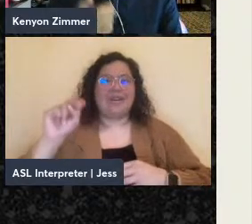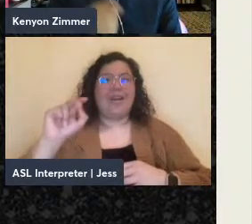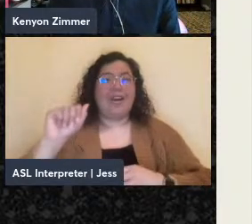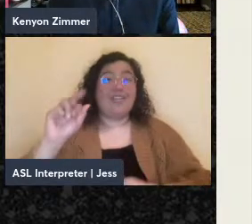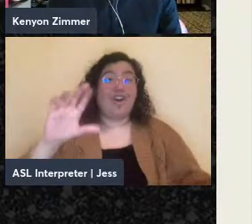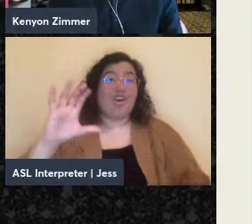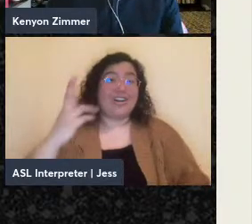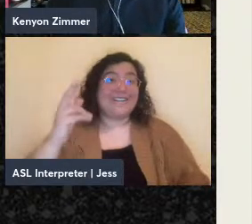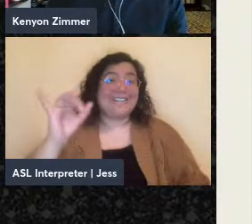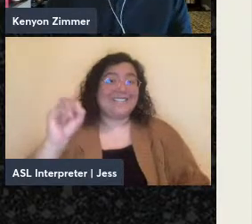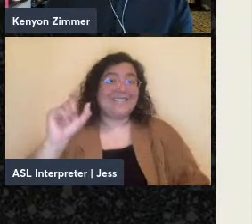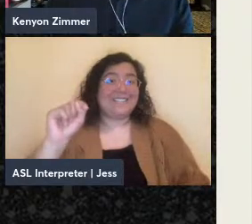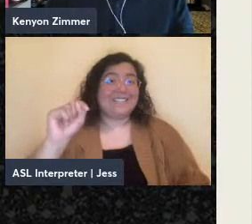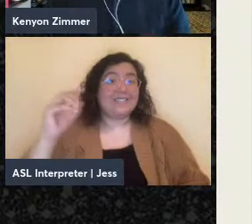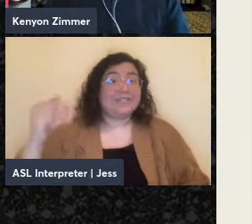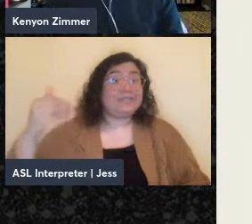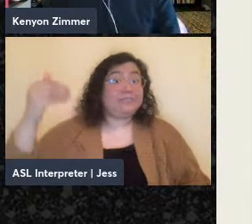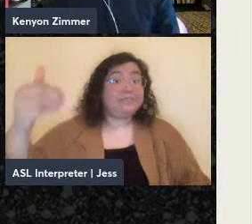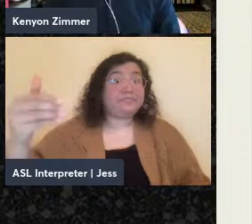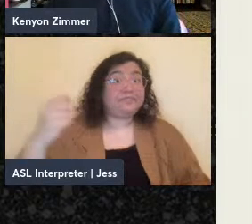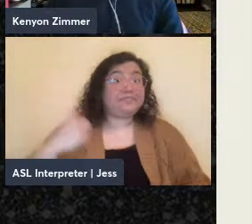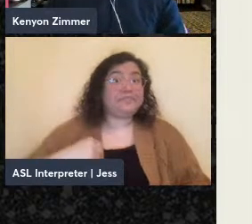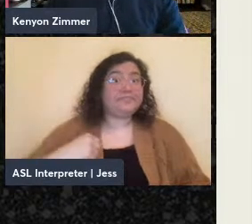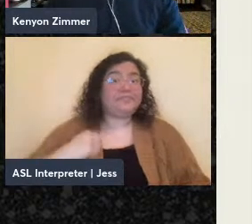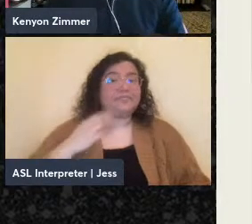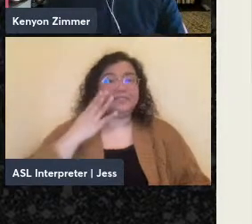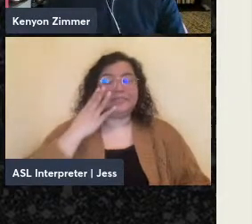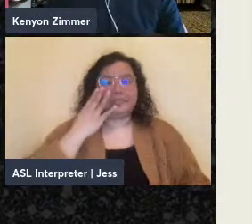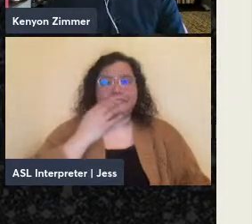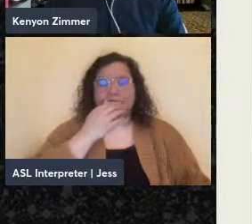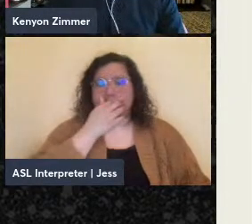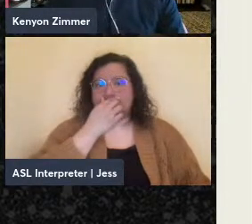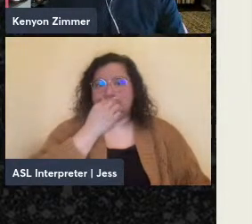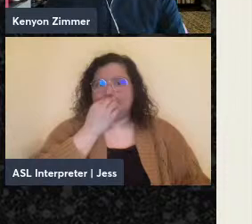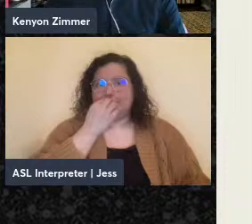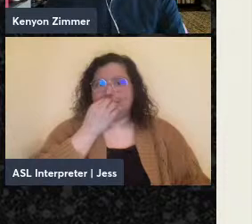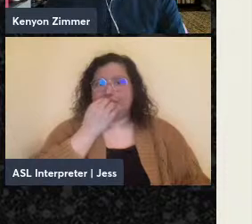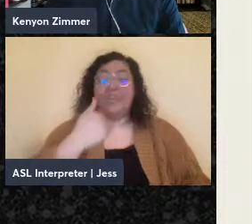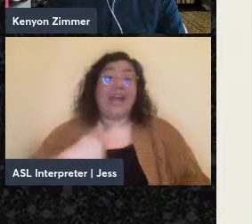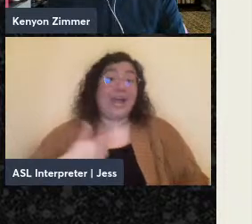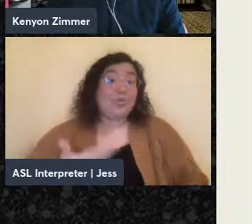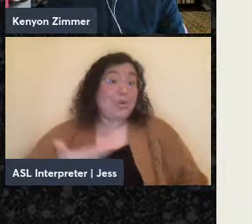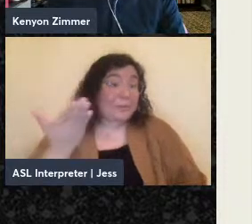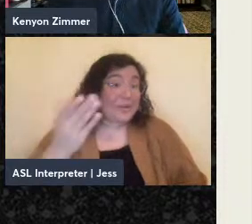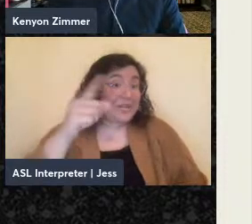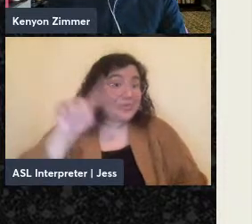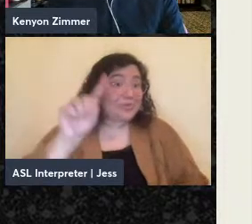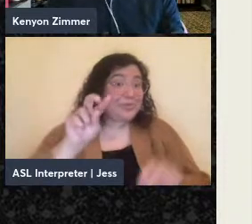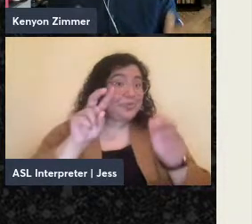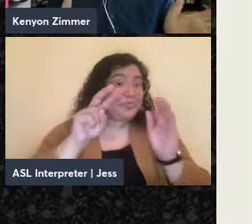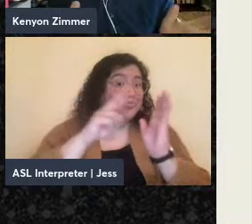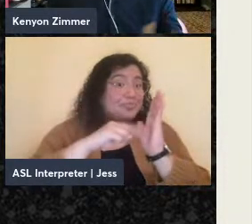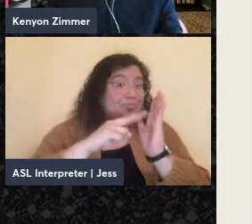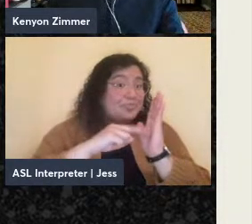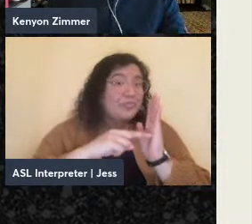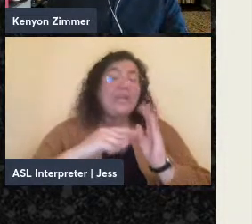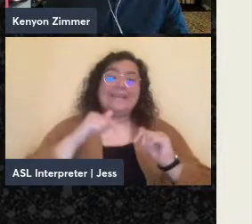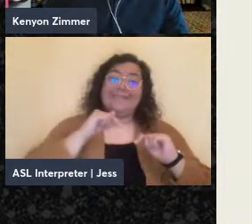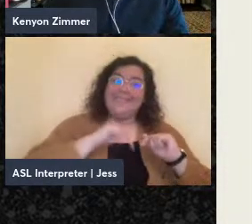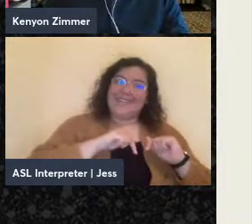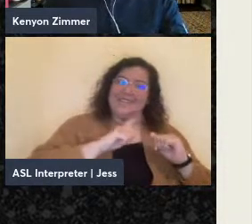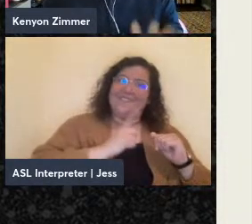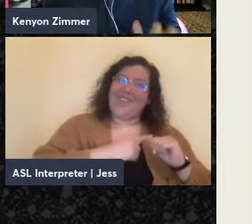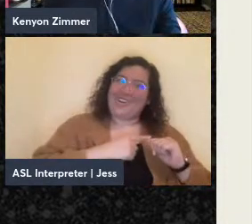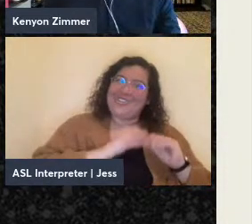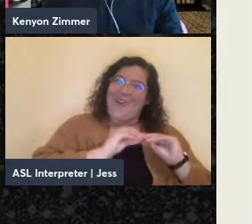I just want to leave in the next slide with some recommendations for further reading beyond just this book, although you should read this book first.